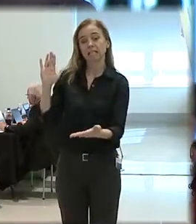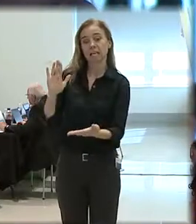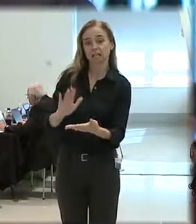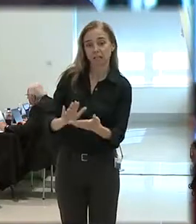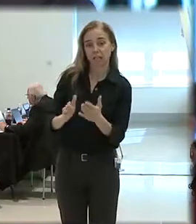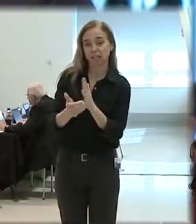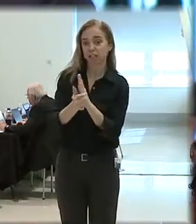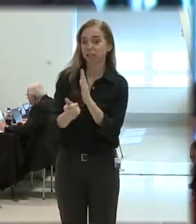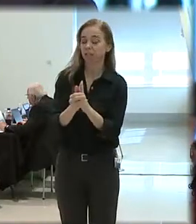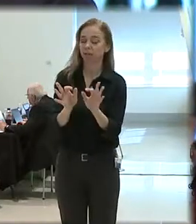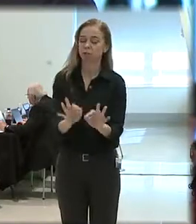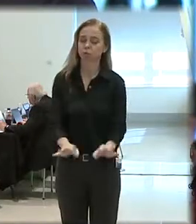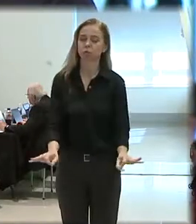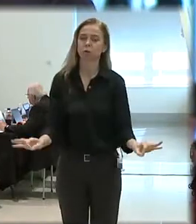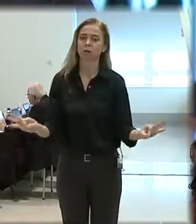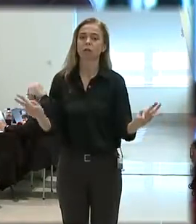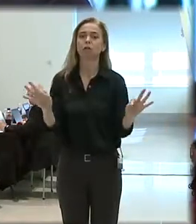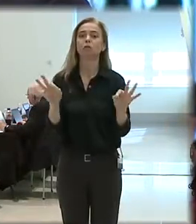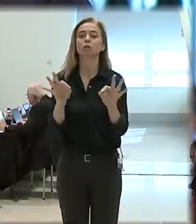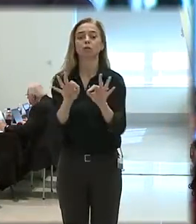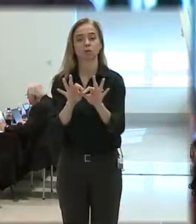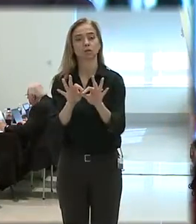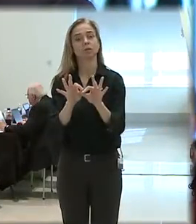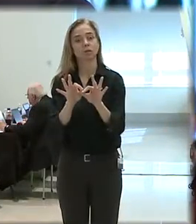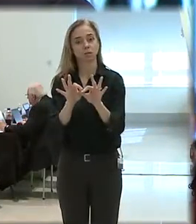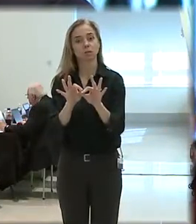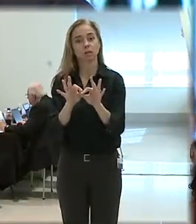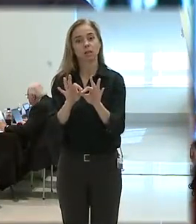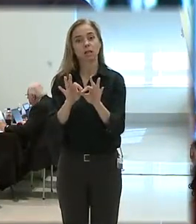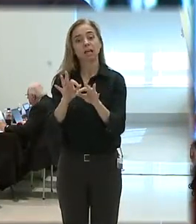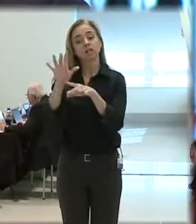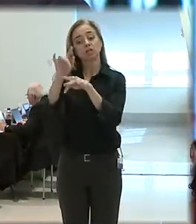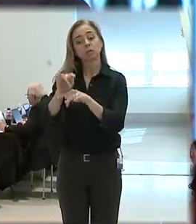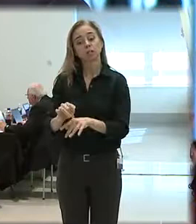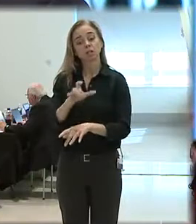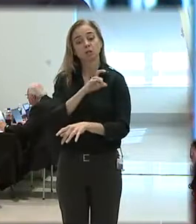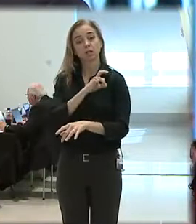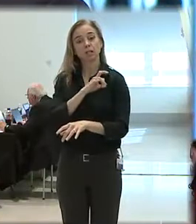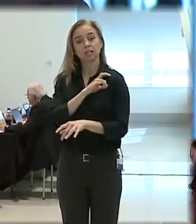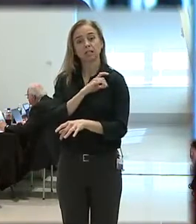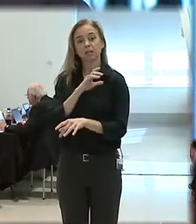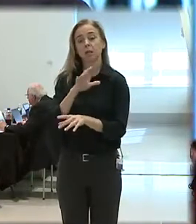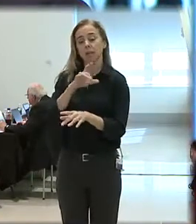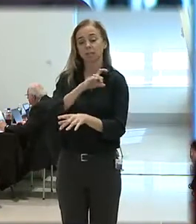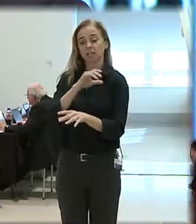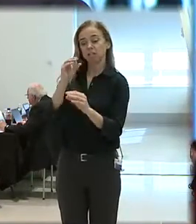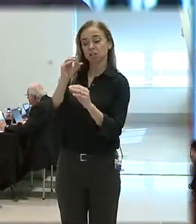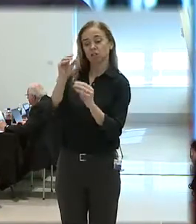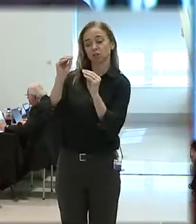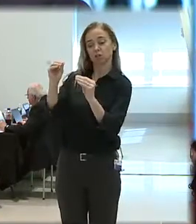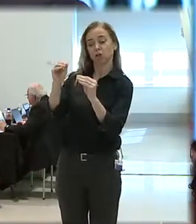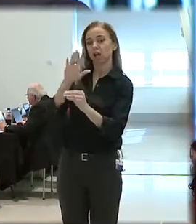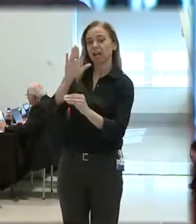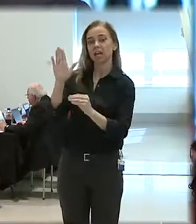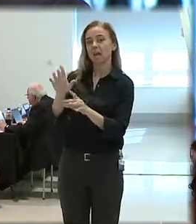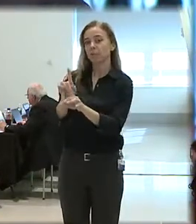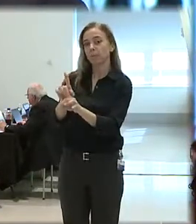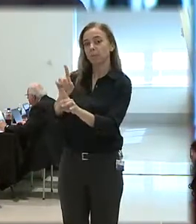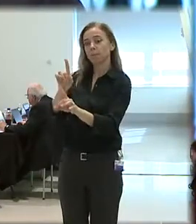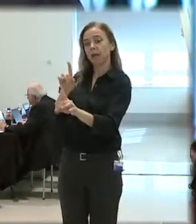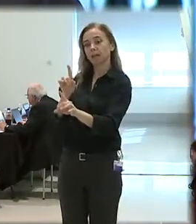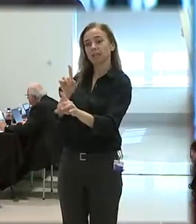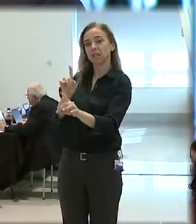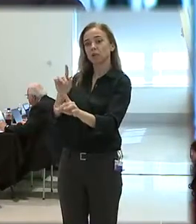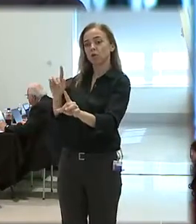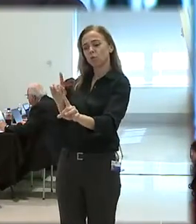are critical. In traditional police culture, officers are taught never to back down from a confrontation, but instead to run